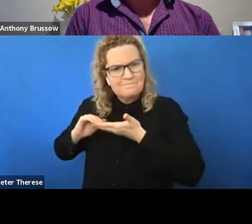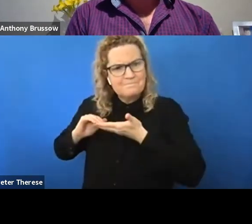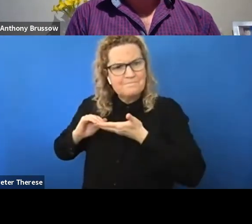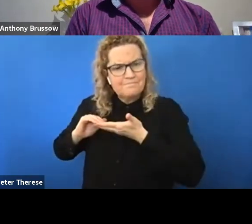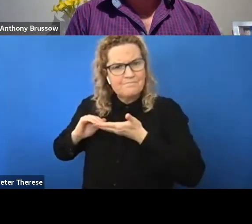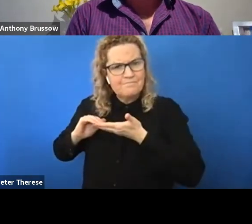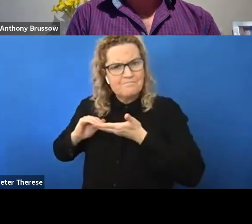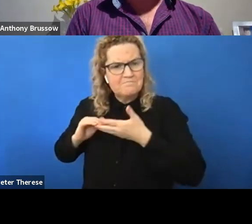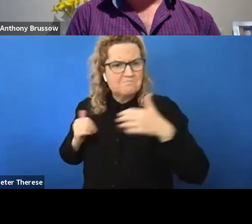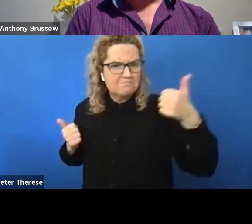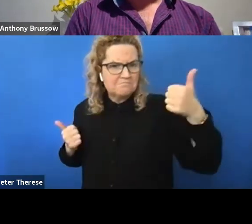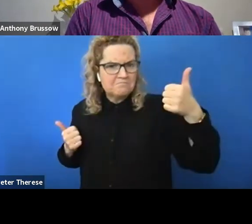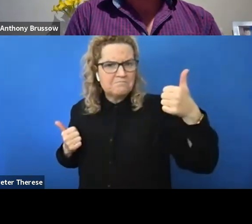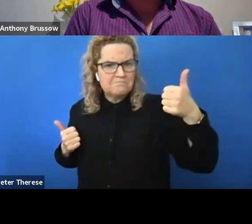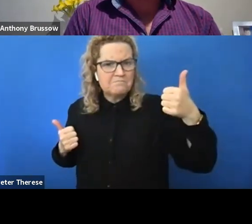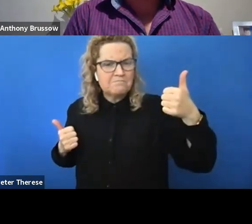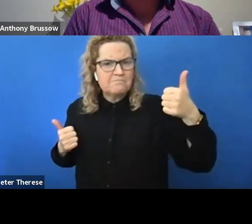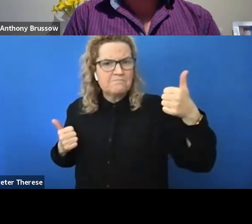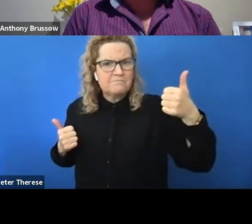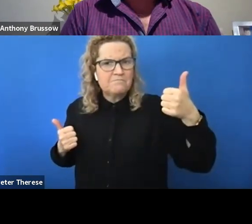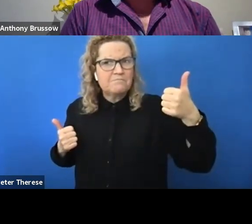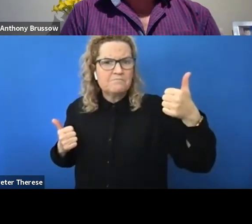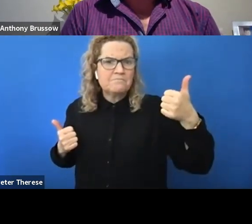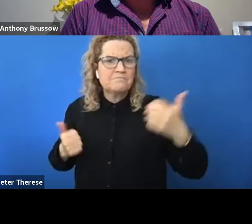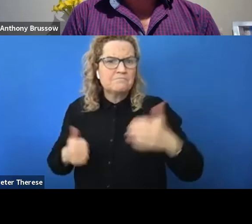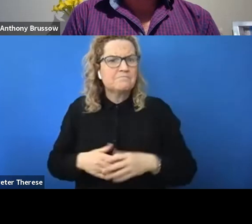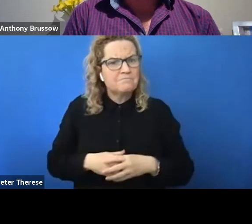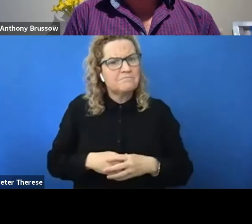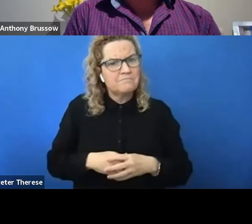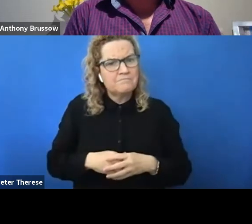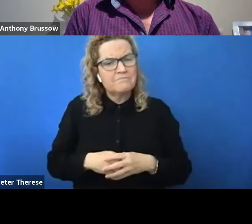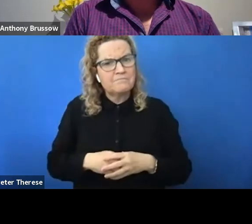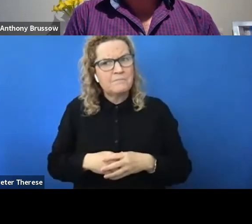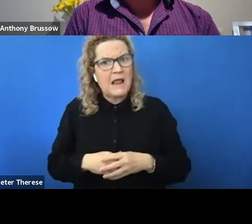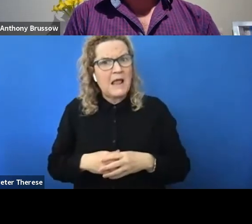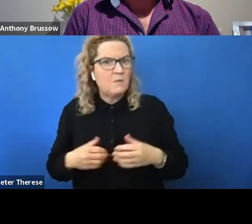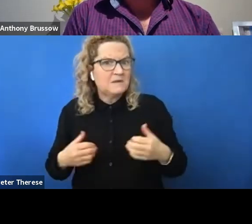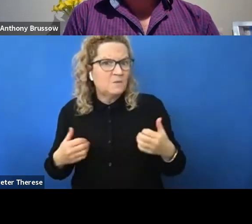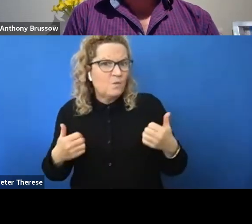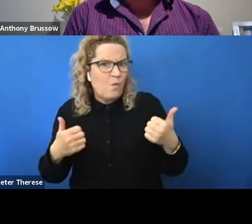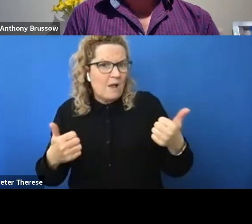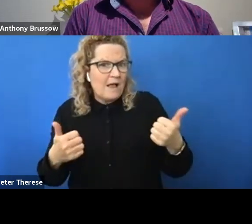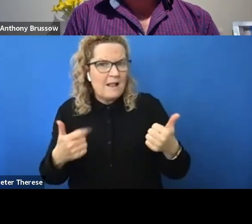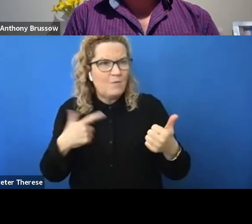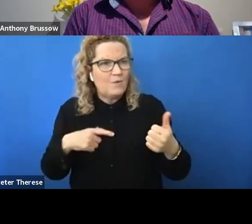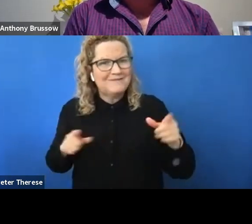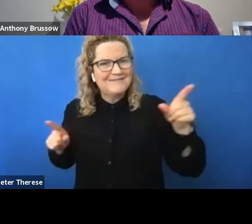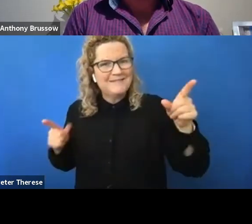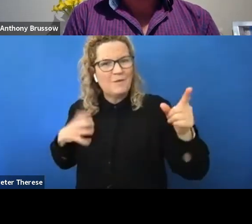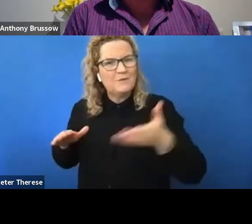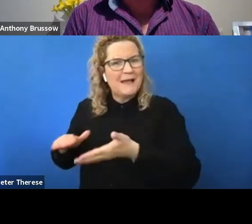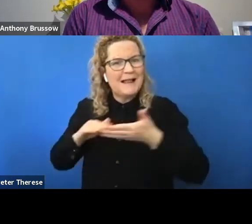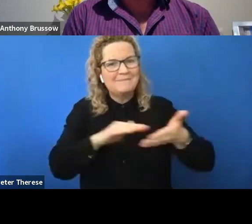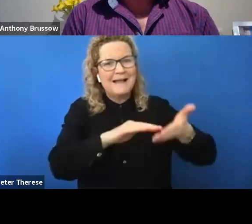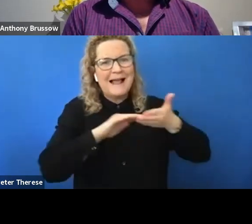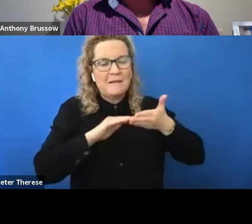I've gotten very well, because everybody were there, they wanted to help you, because if put an